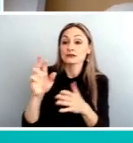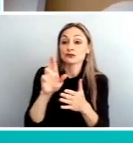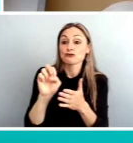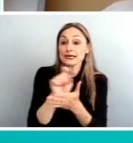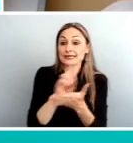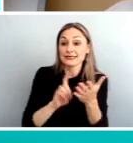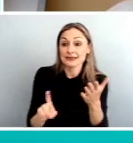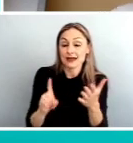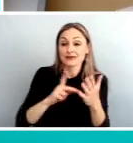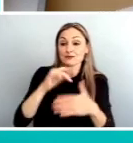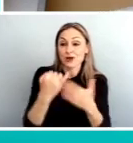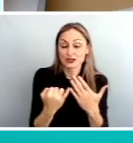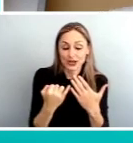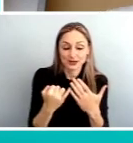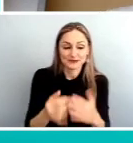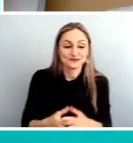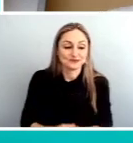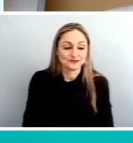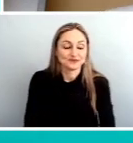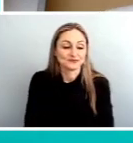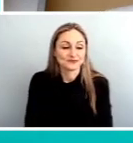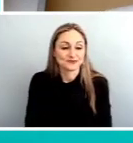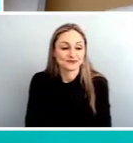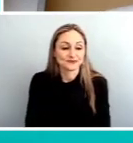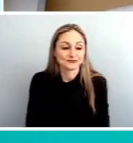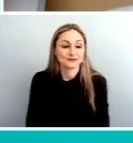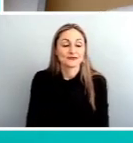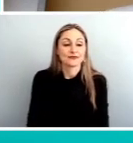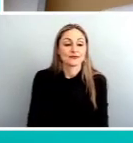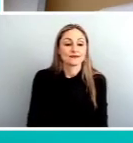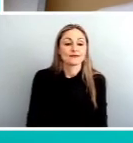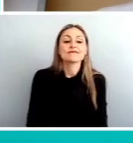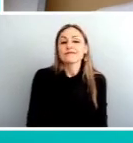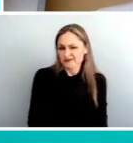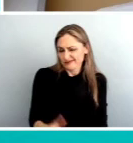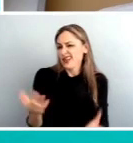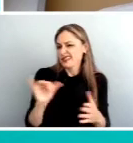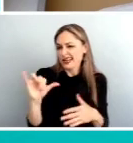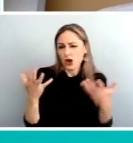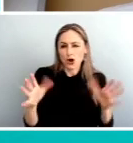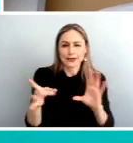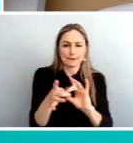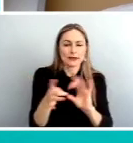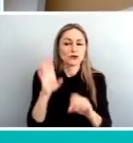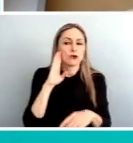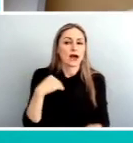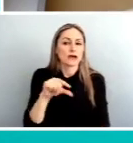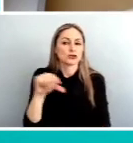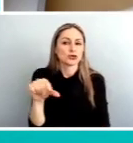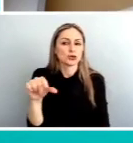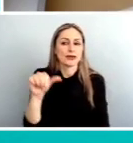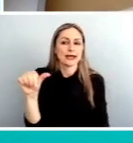Um, as I said, we'll have a Q and A, uh, at the end of the